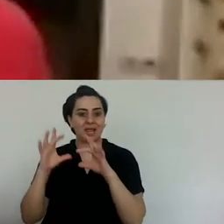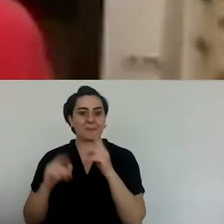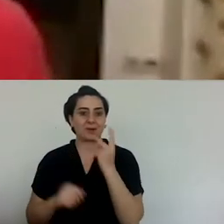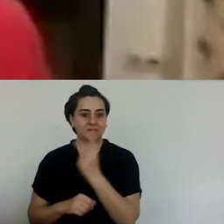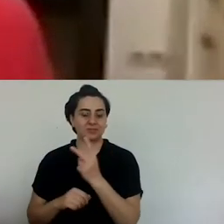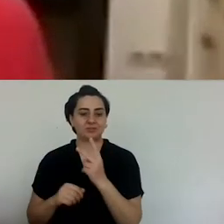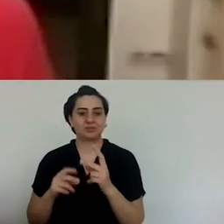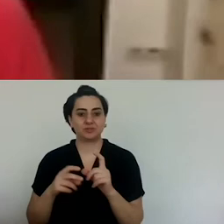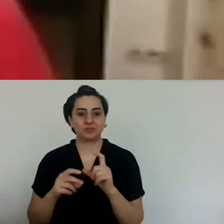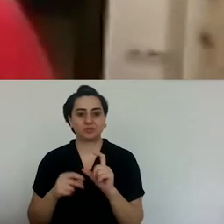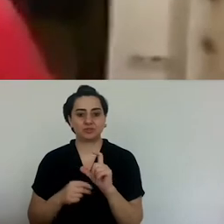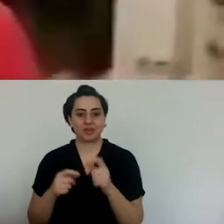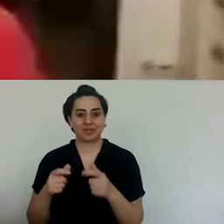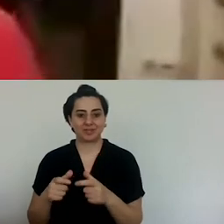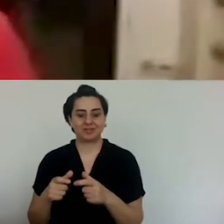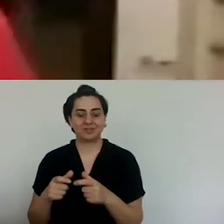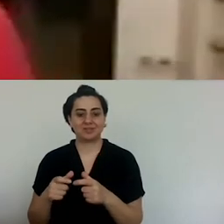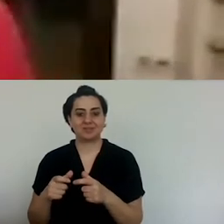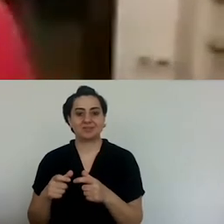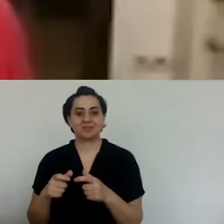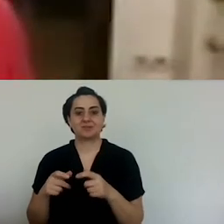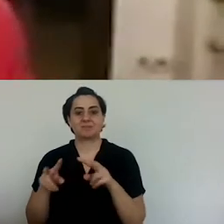best, and the Diyarbakır bun,